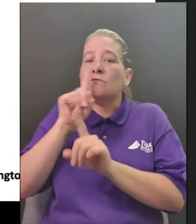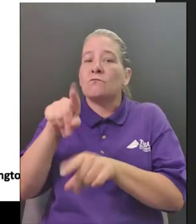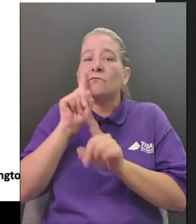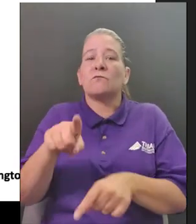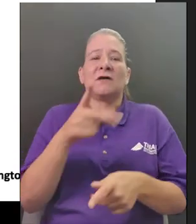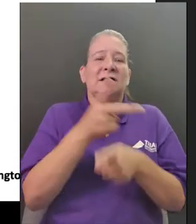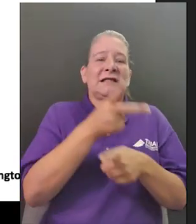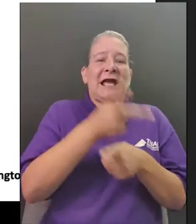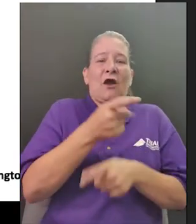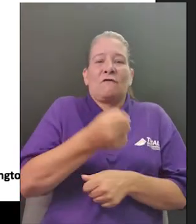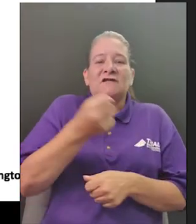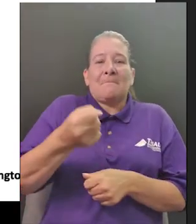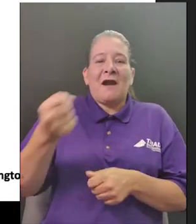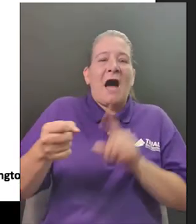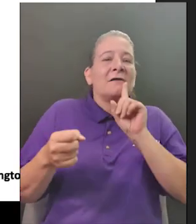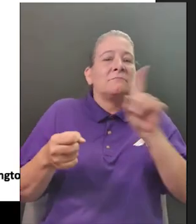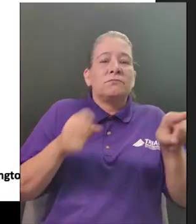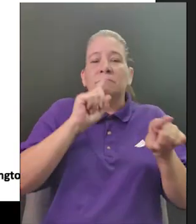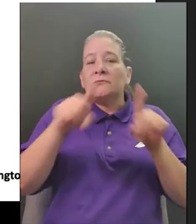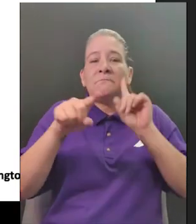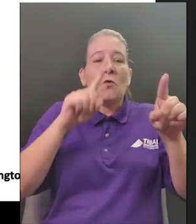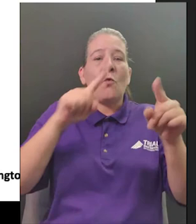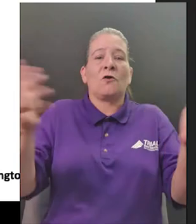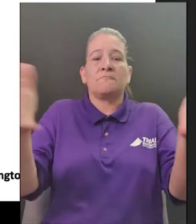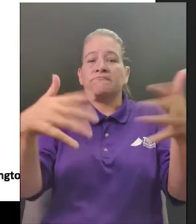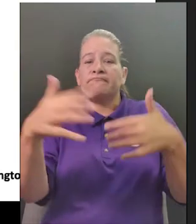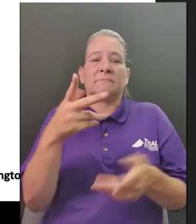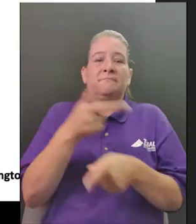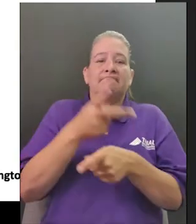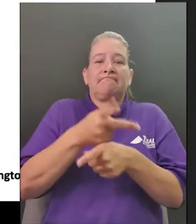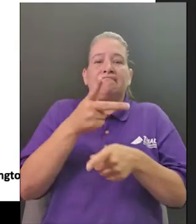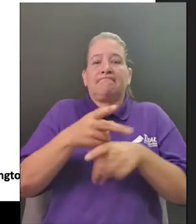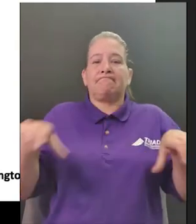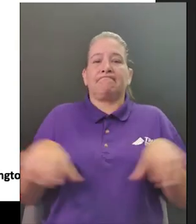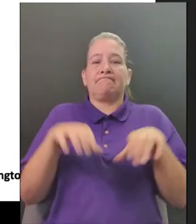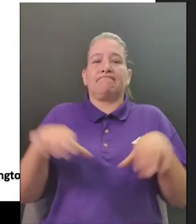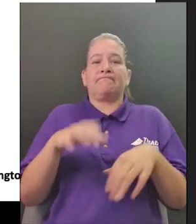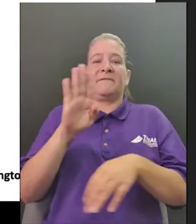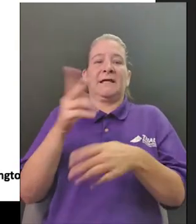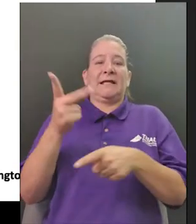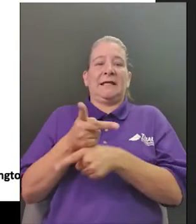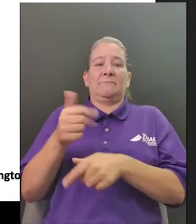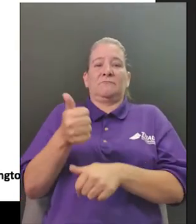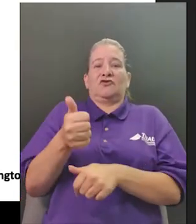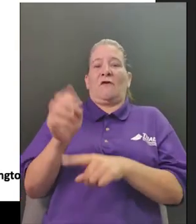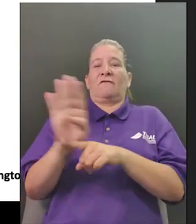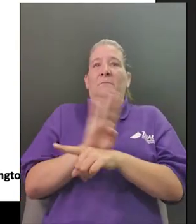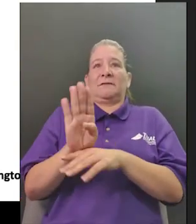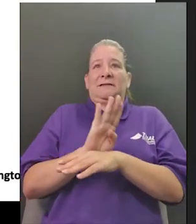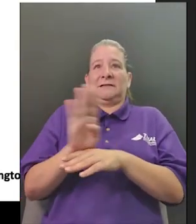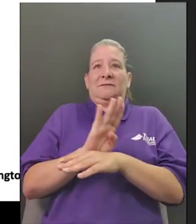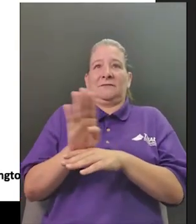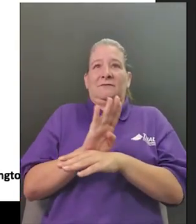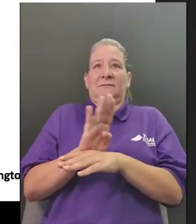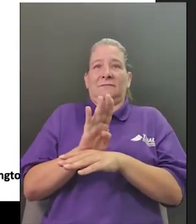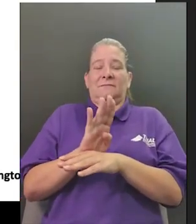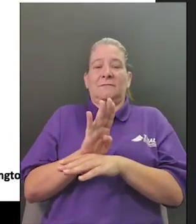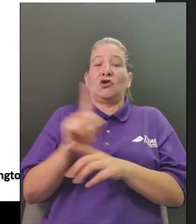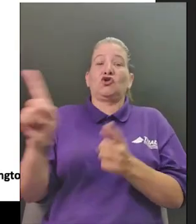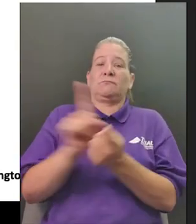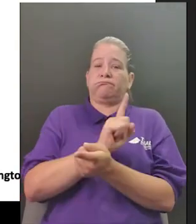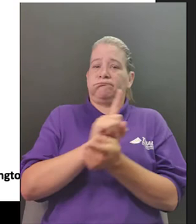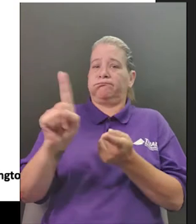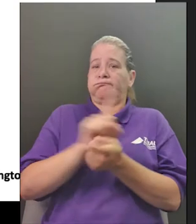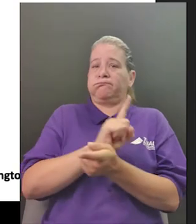a very well-known person we talk a lot about our founding father george washington